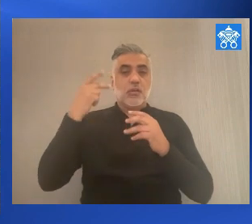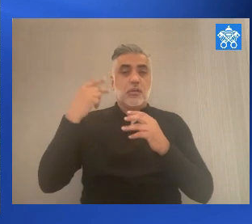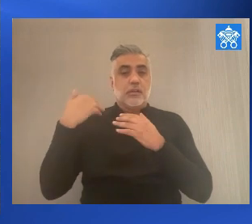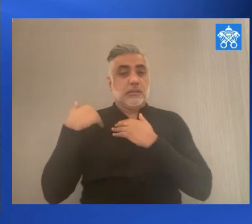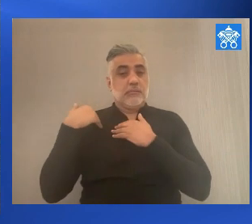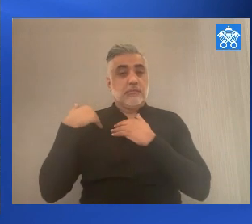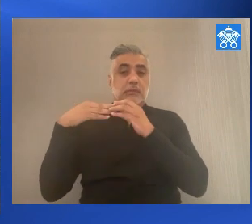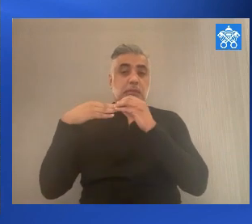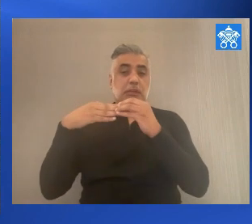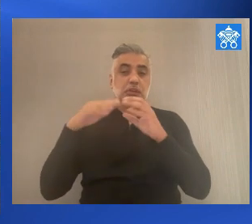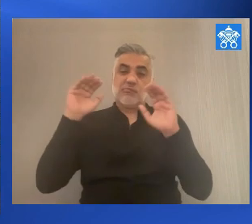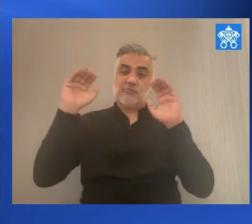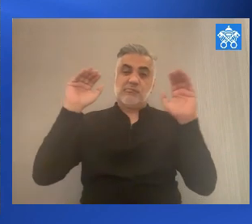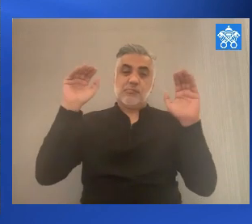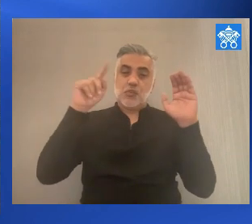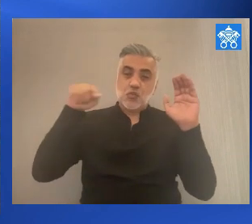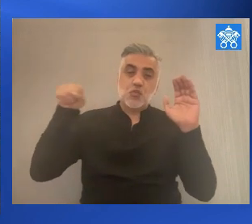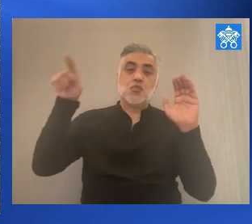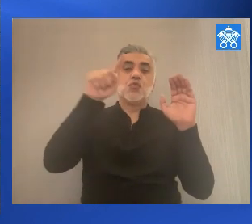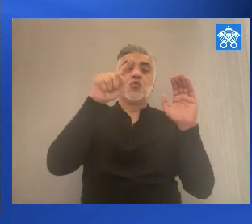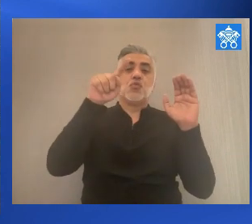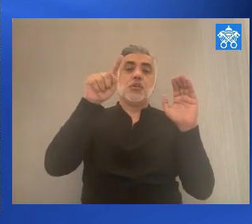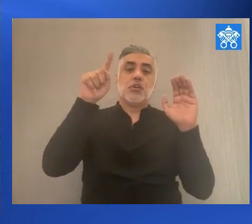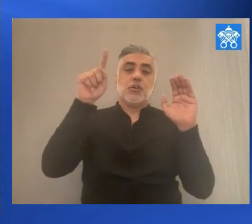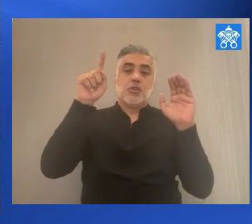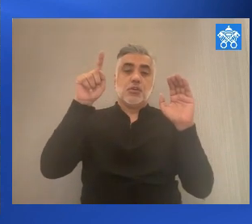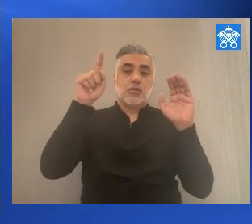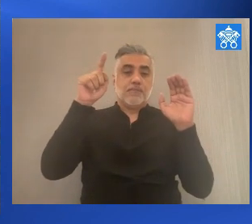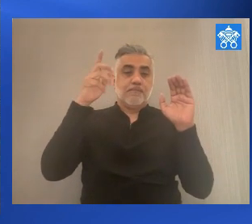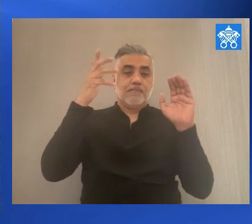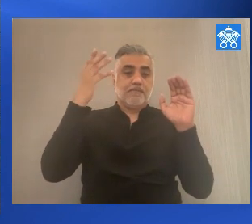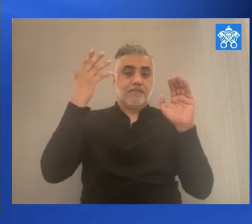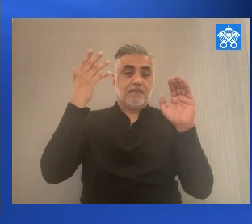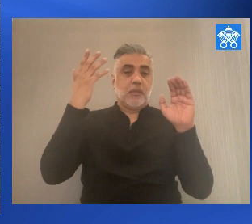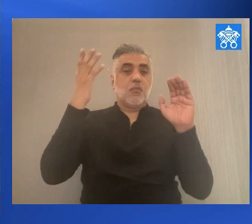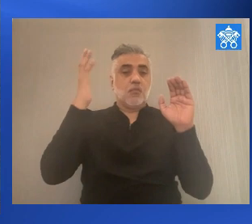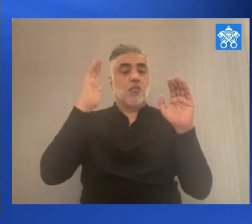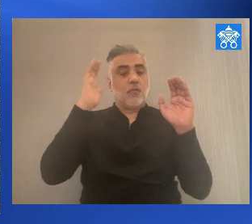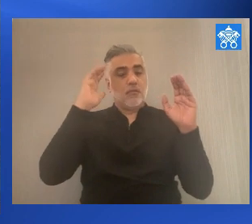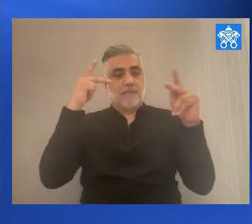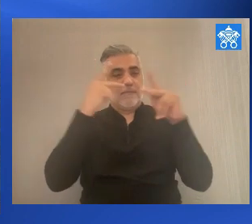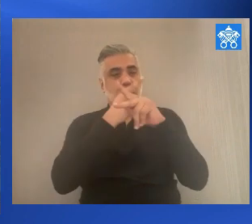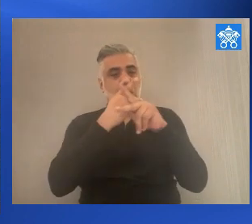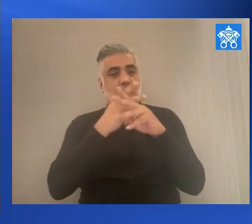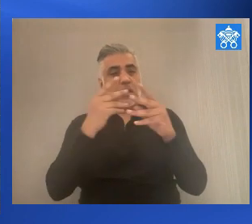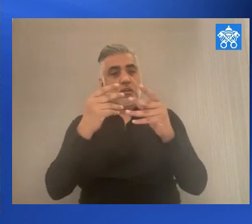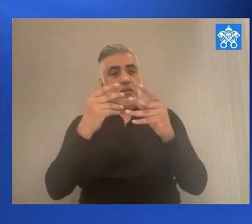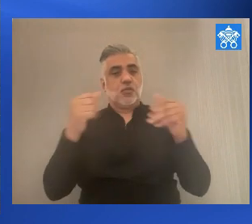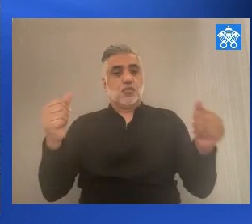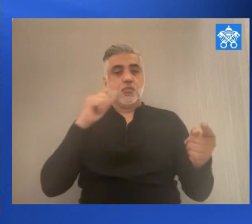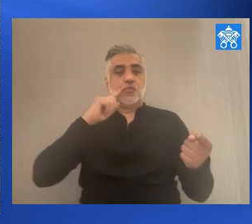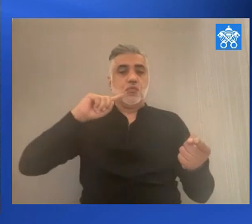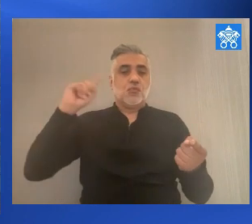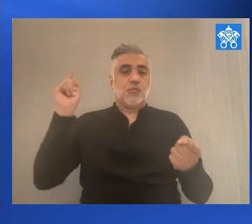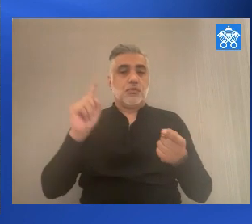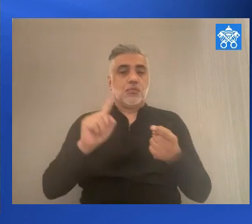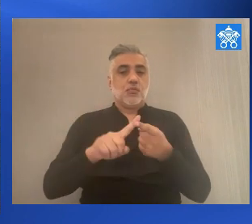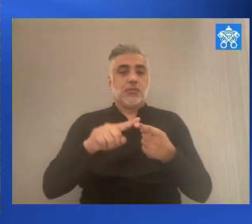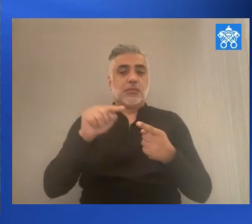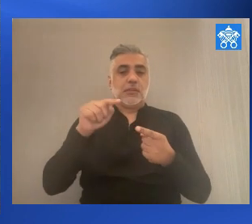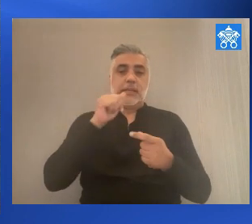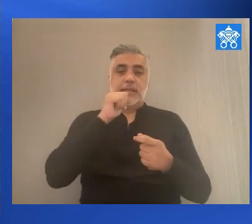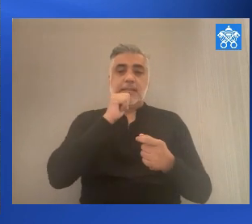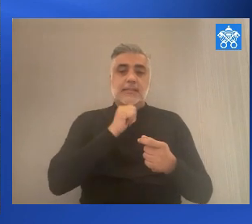so that there will be solutions to reduce the